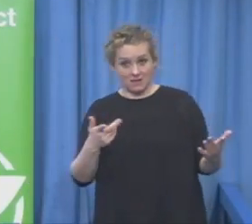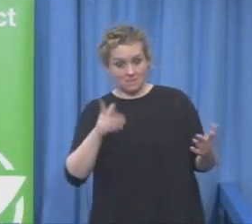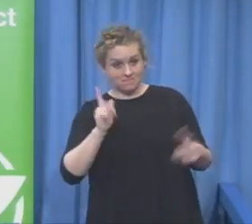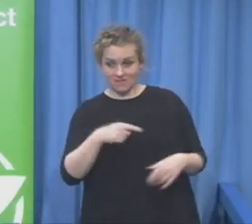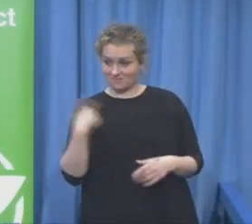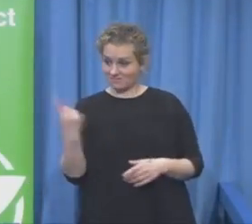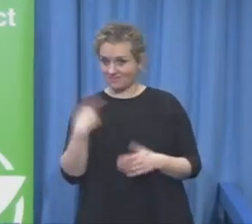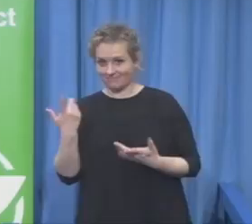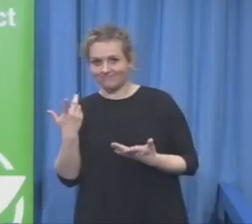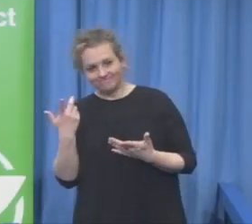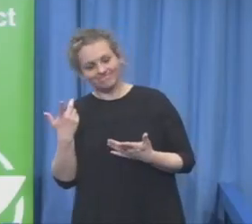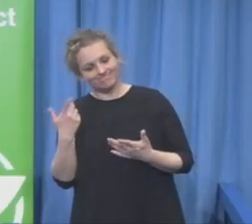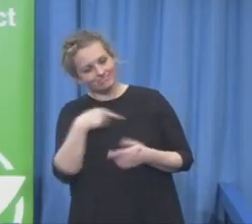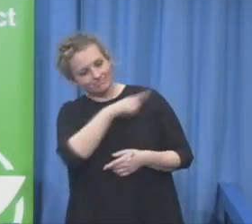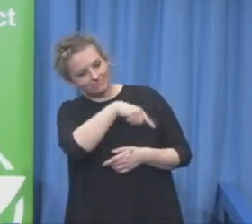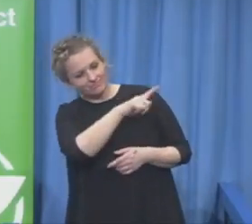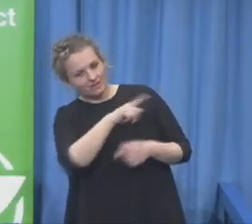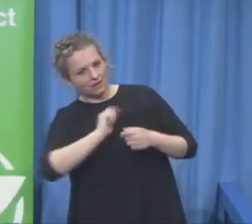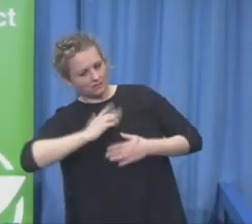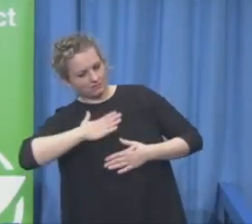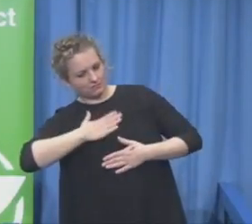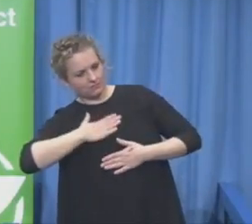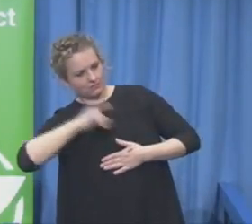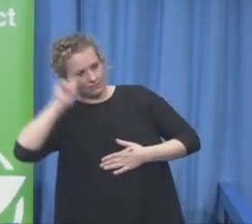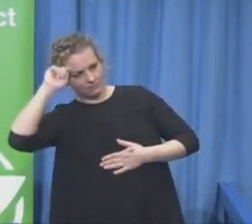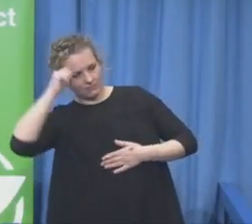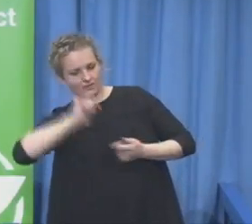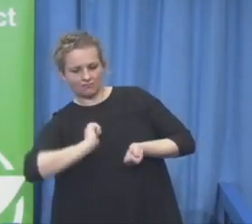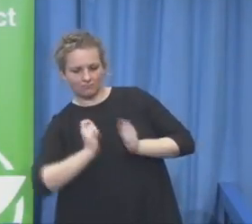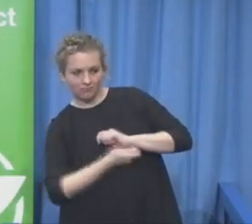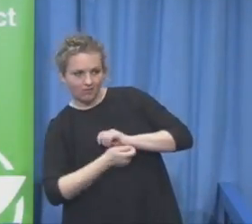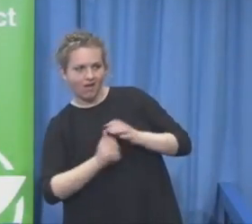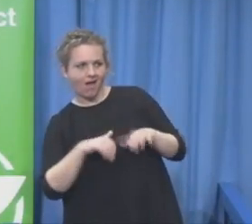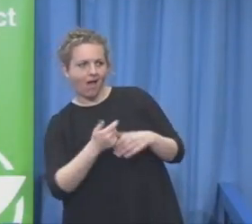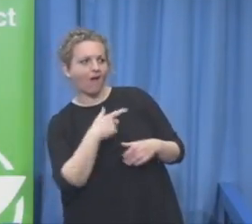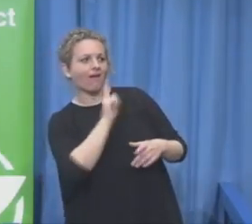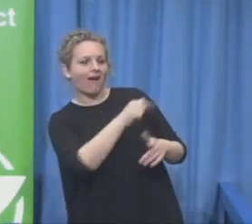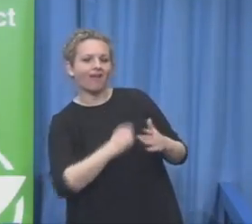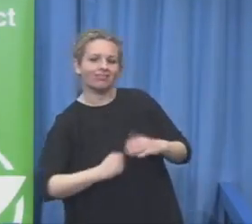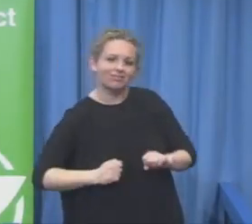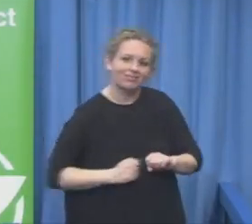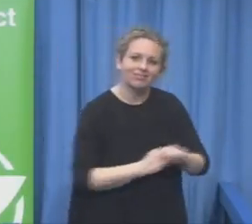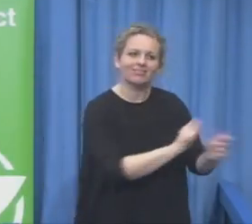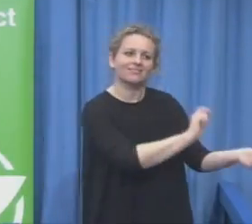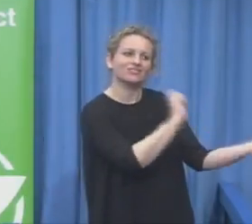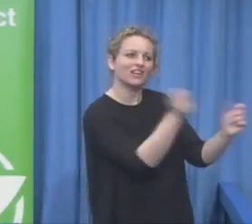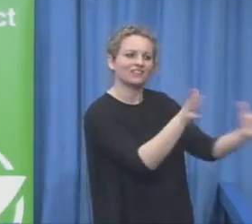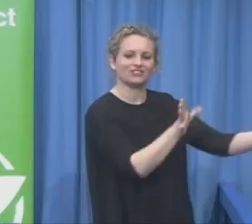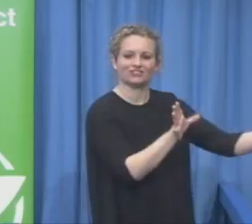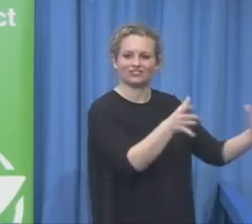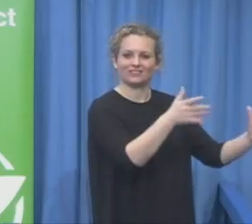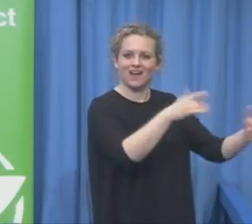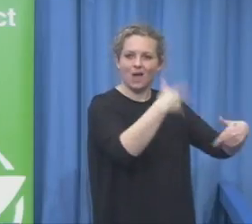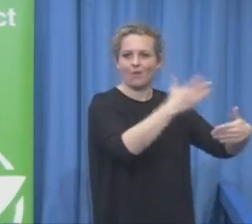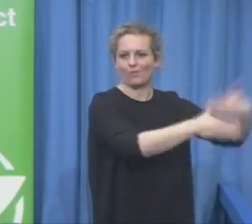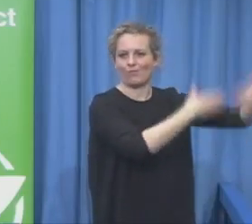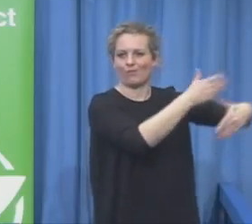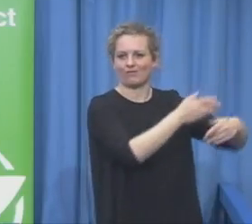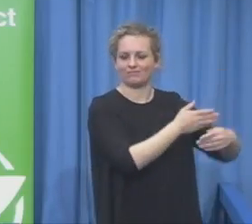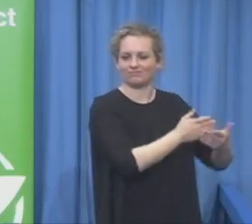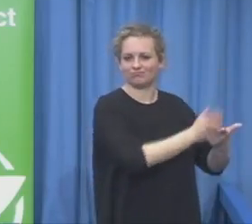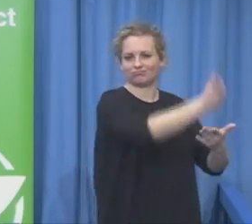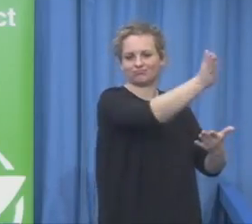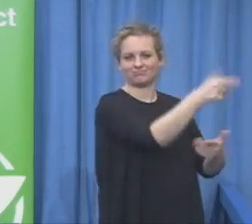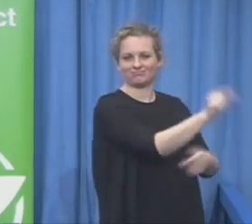And they are going and attending workshops we are setting up as Lebenshilfe to offer them something we think